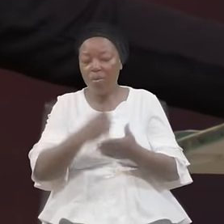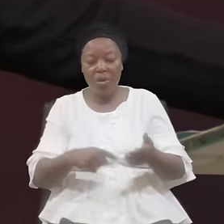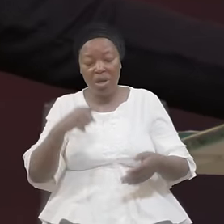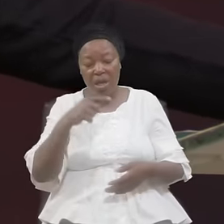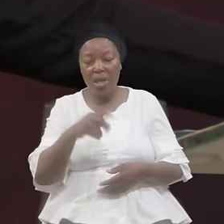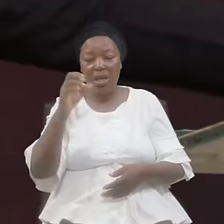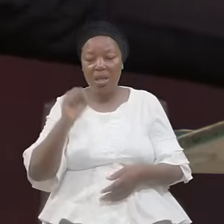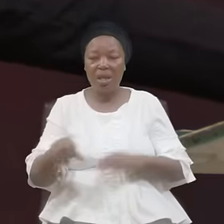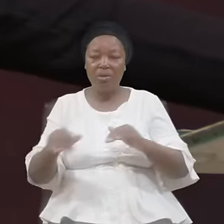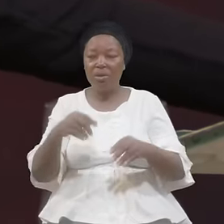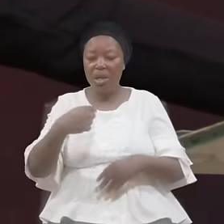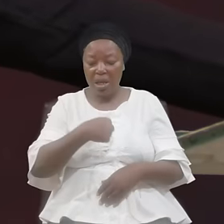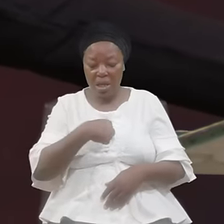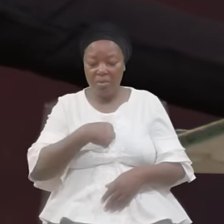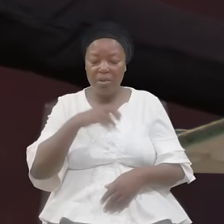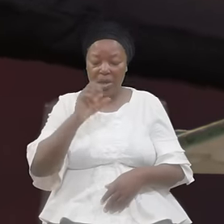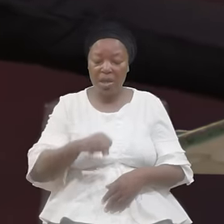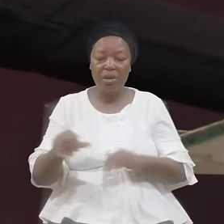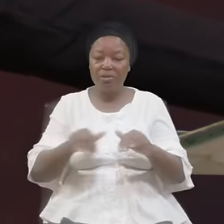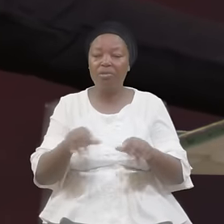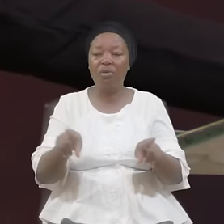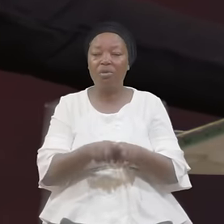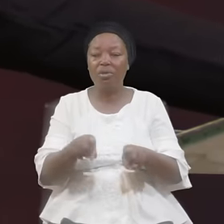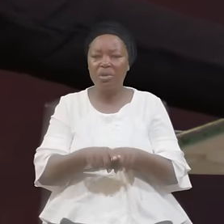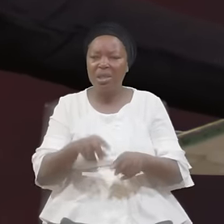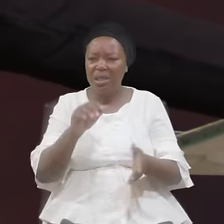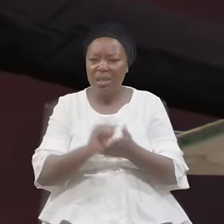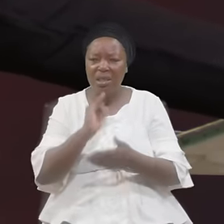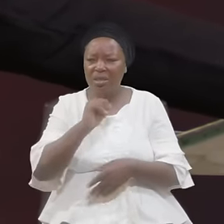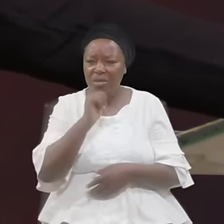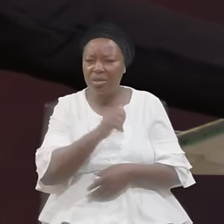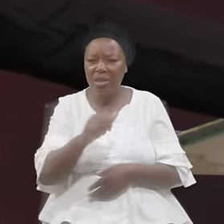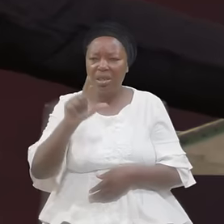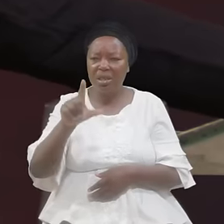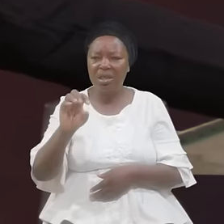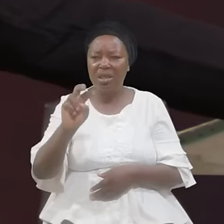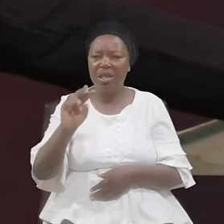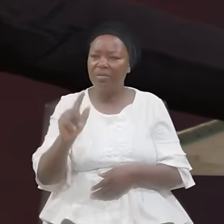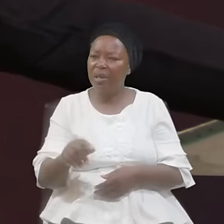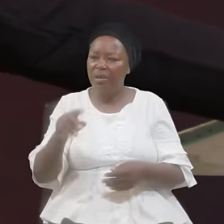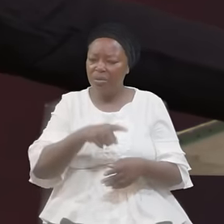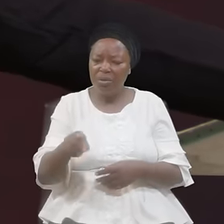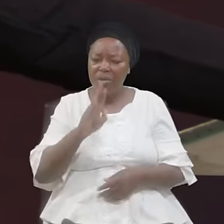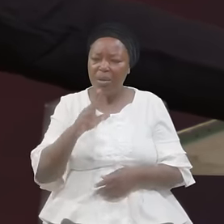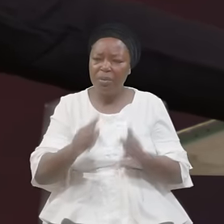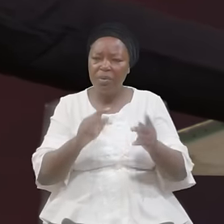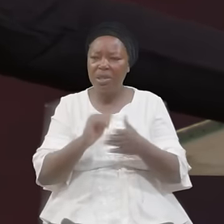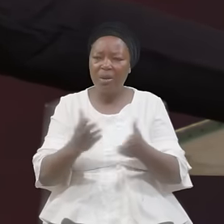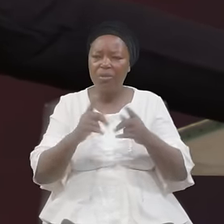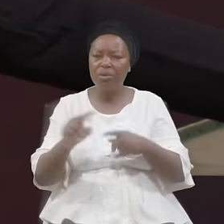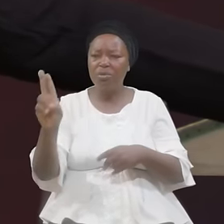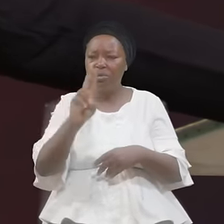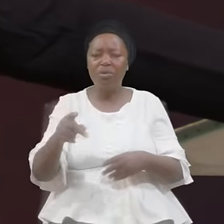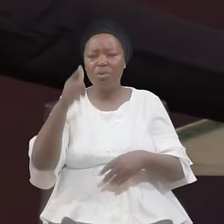do I can do That's not a Levite Those are people that are wanting to use